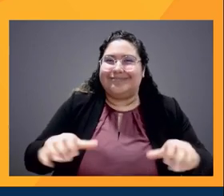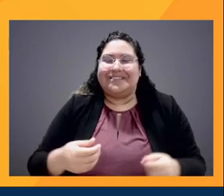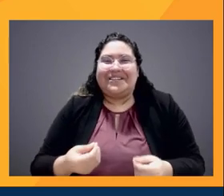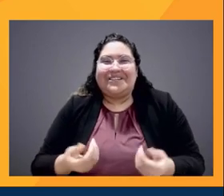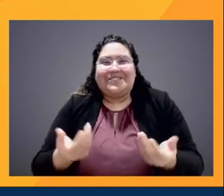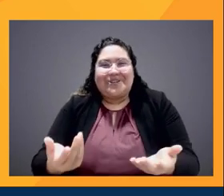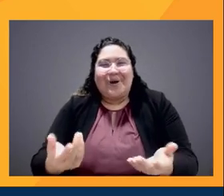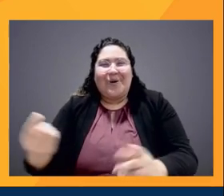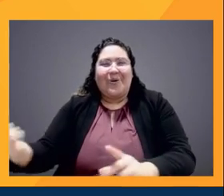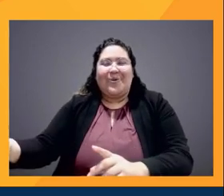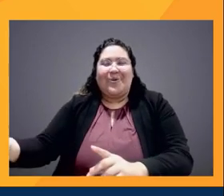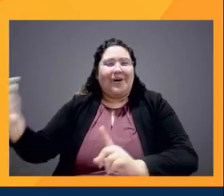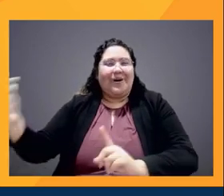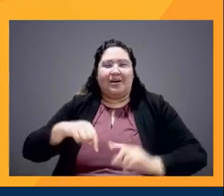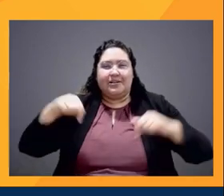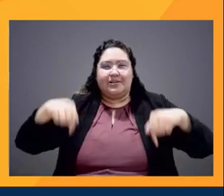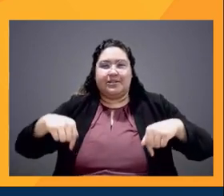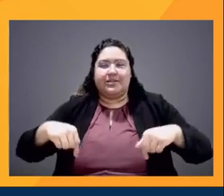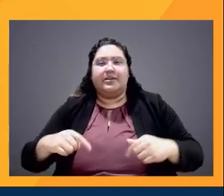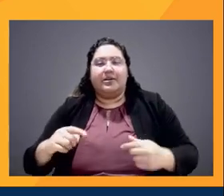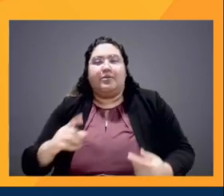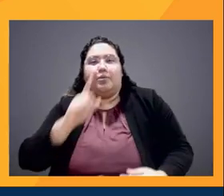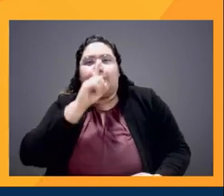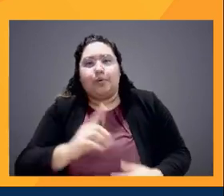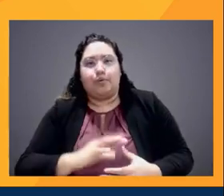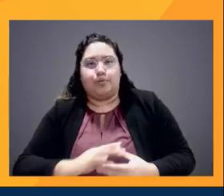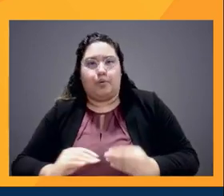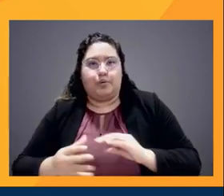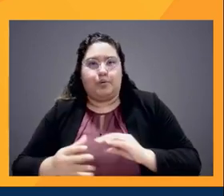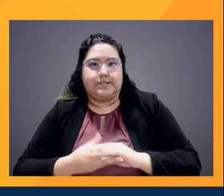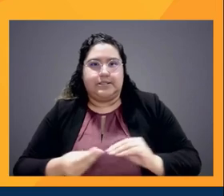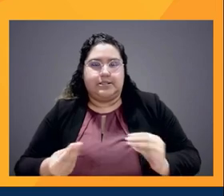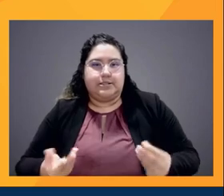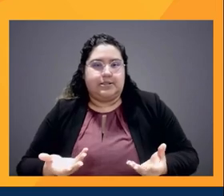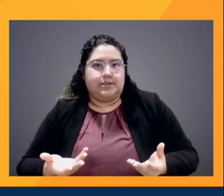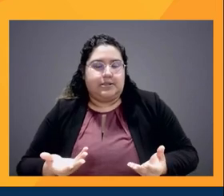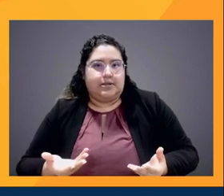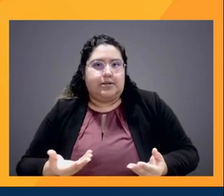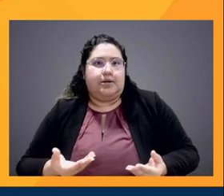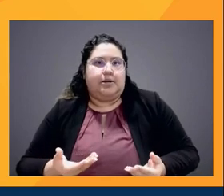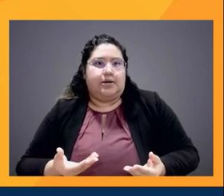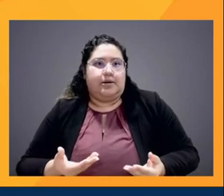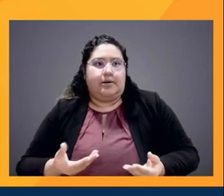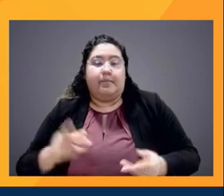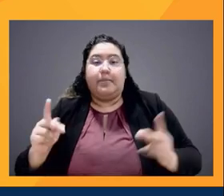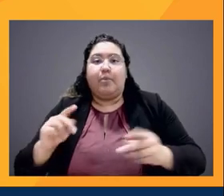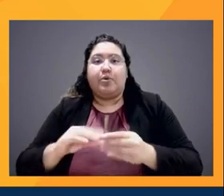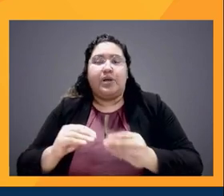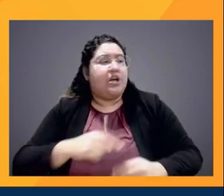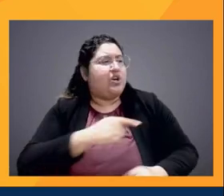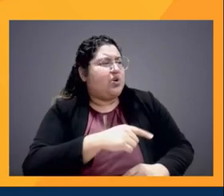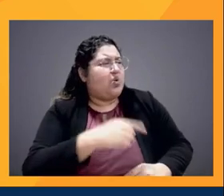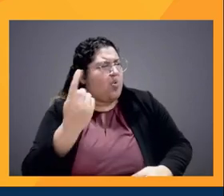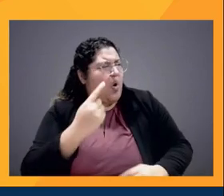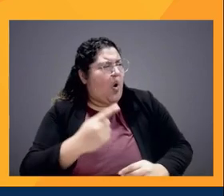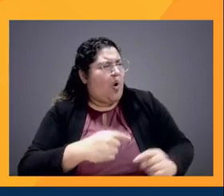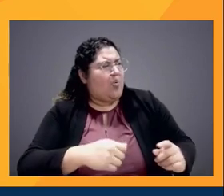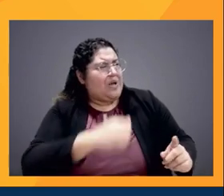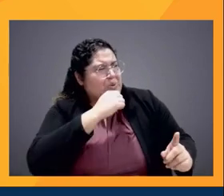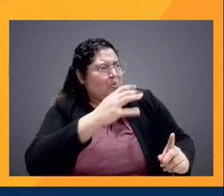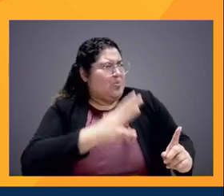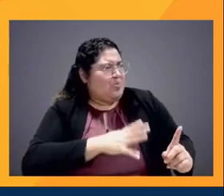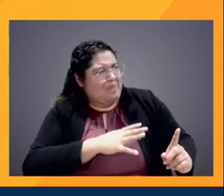this, this stories that are real, you know, and, and this is funny because people say you always play badass women. And I'm like, because we're all